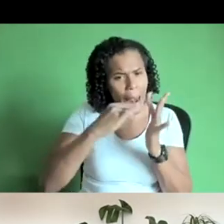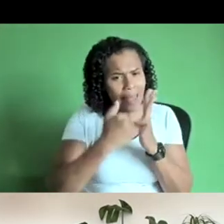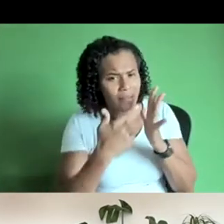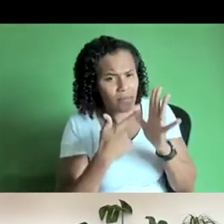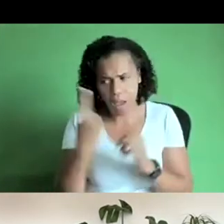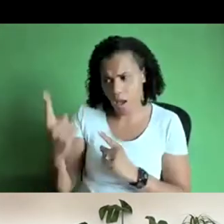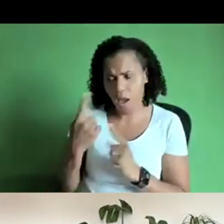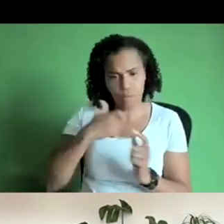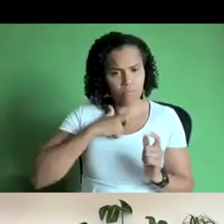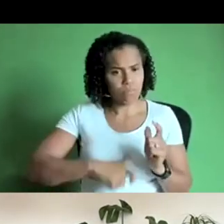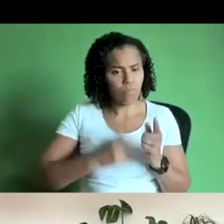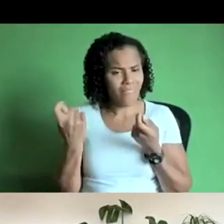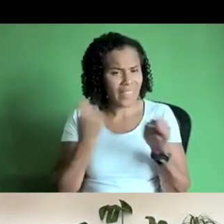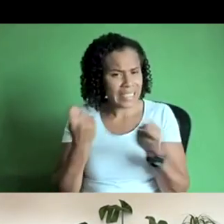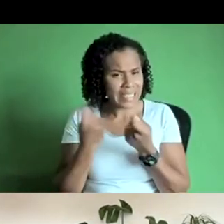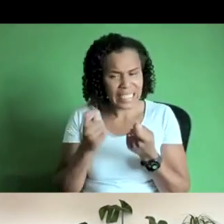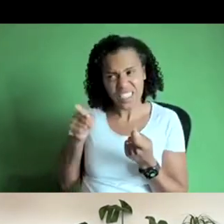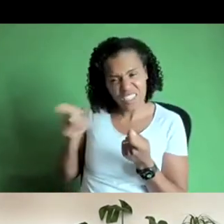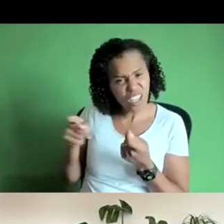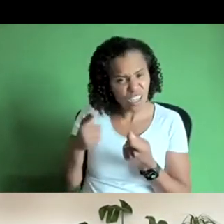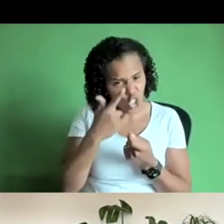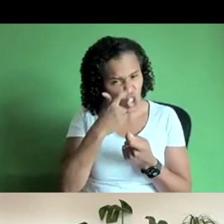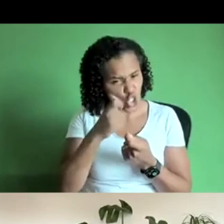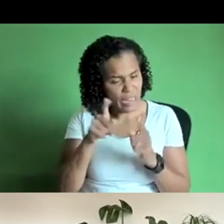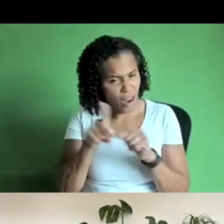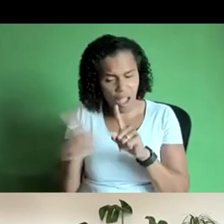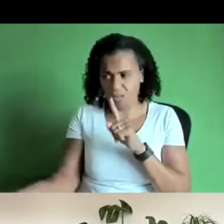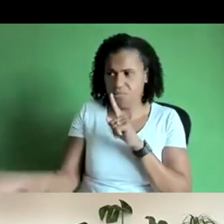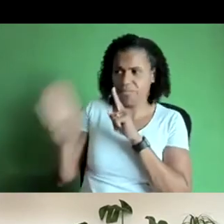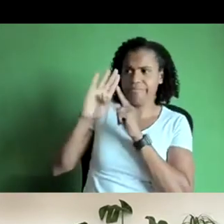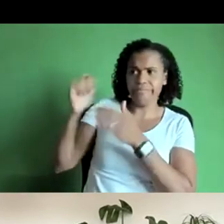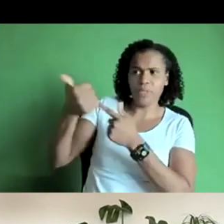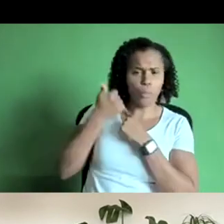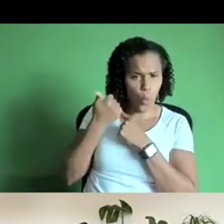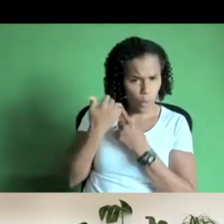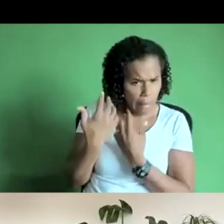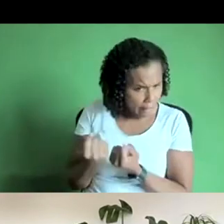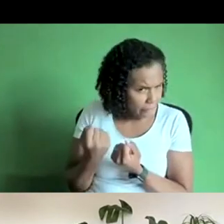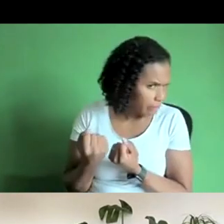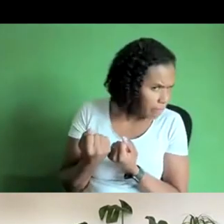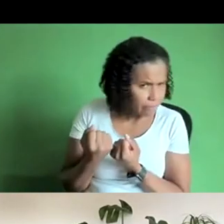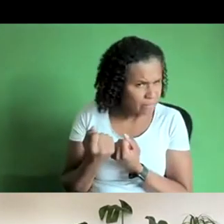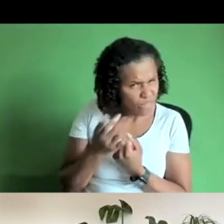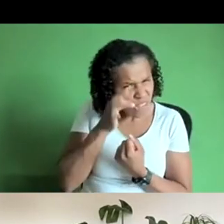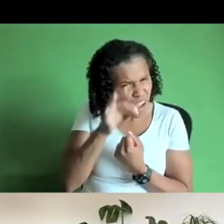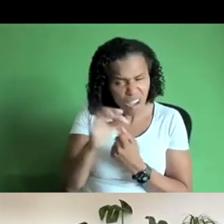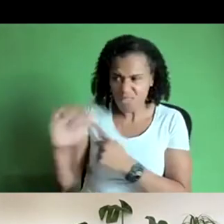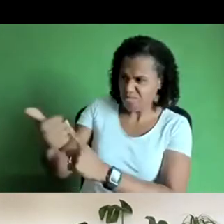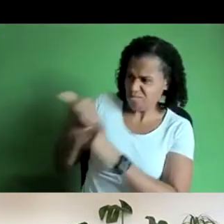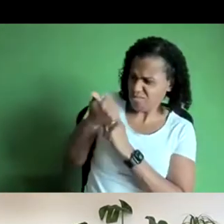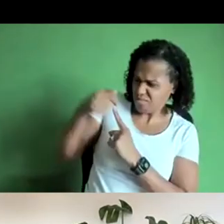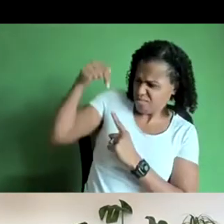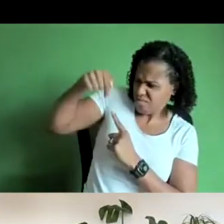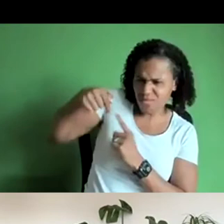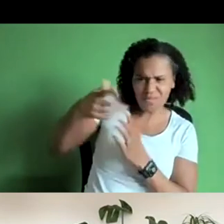kind of uh provides in terms of the kind of the making of the work is there yeah specific things that yeah because i